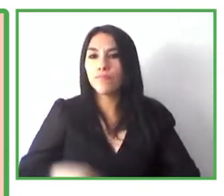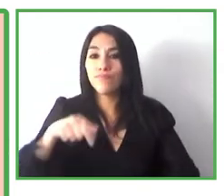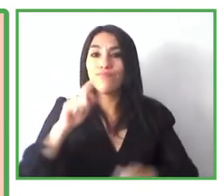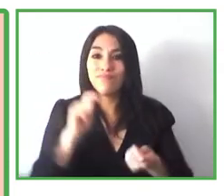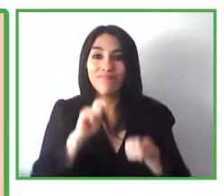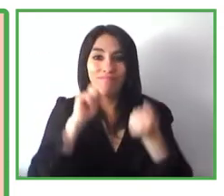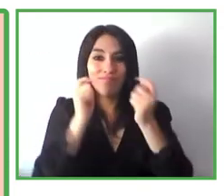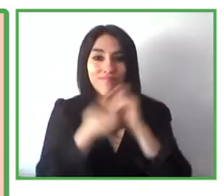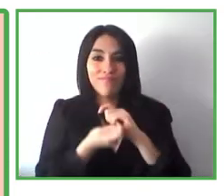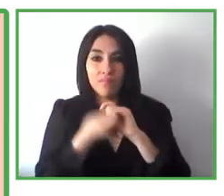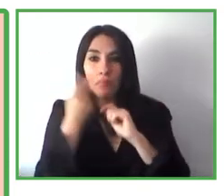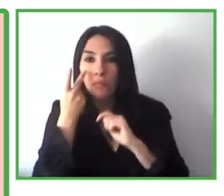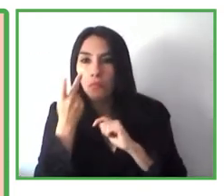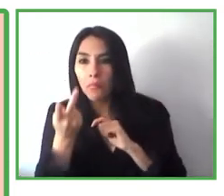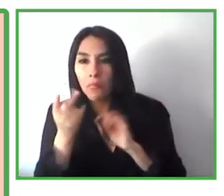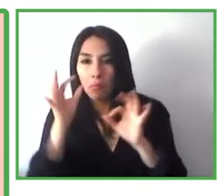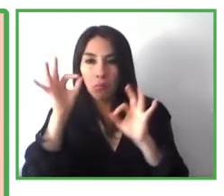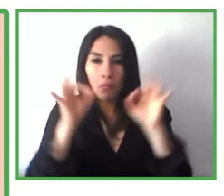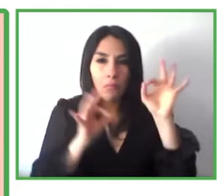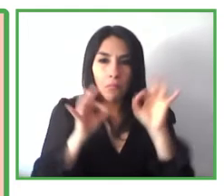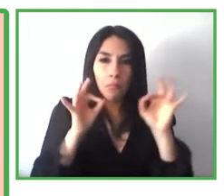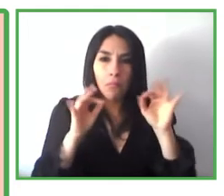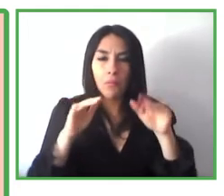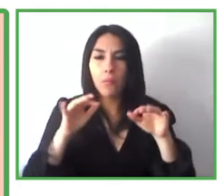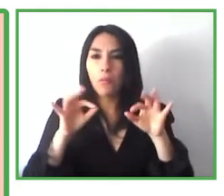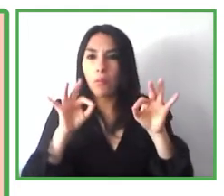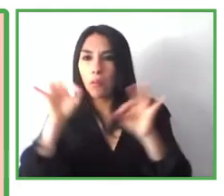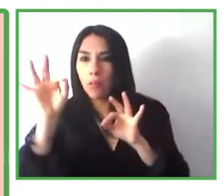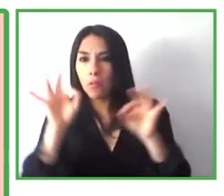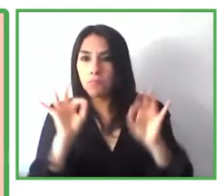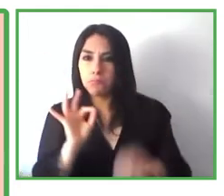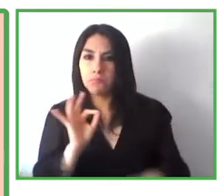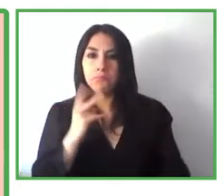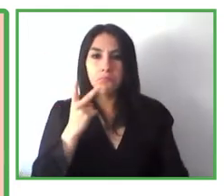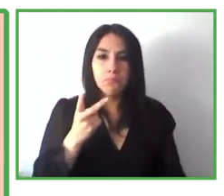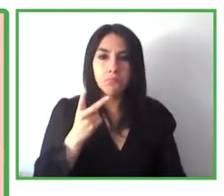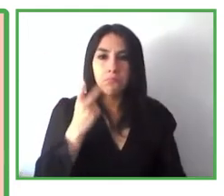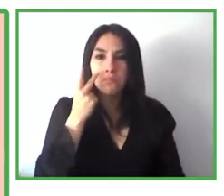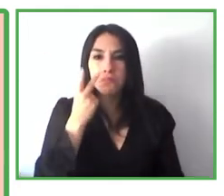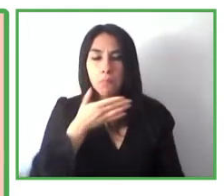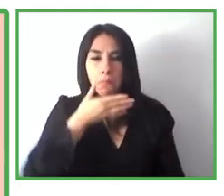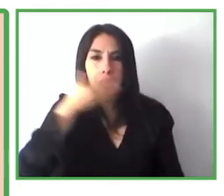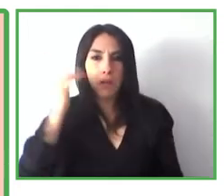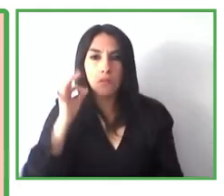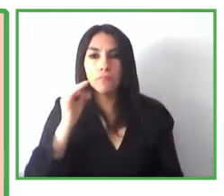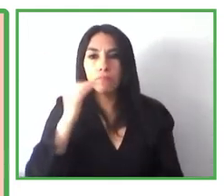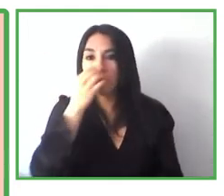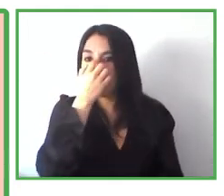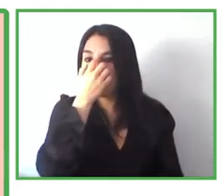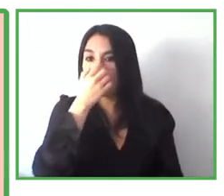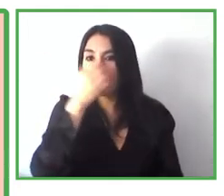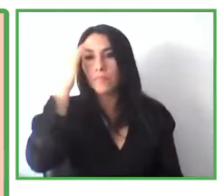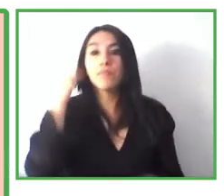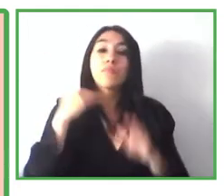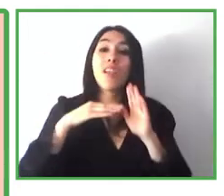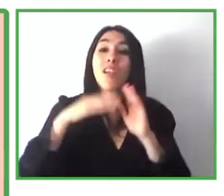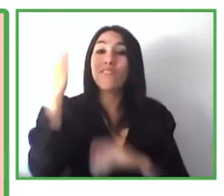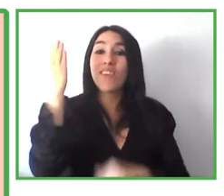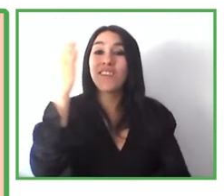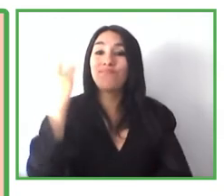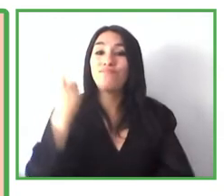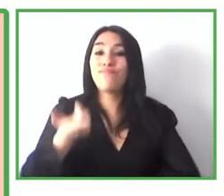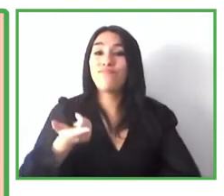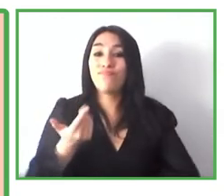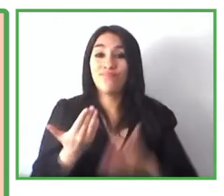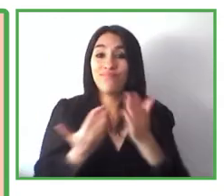we take a look at the changes, we put them in place, and we check whether we have improved or not, always looking